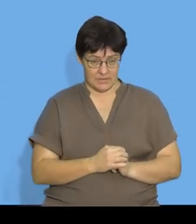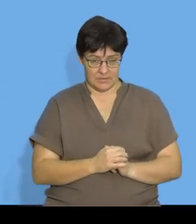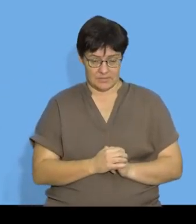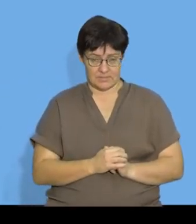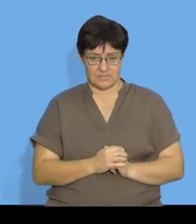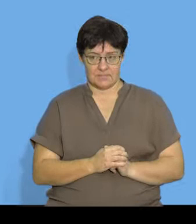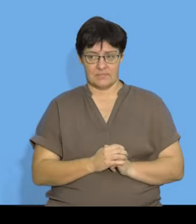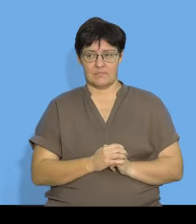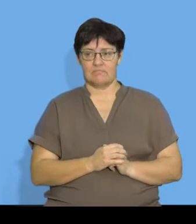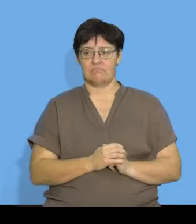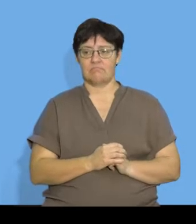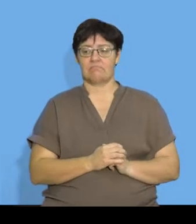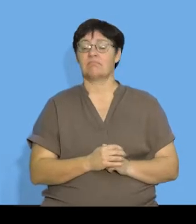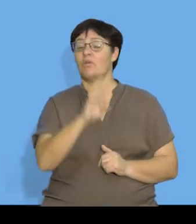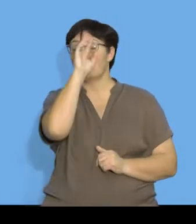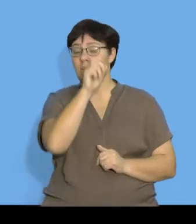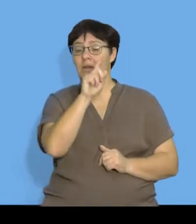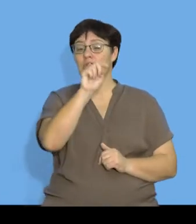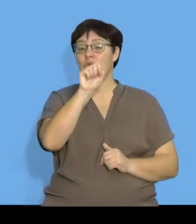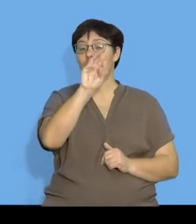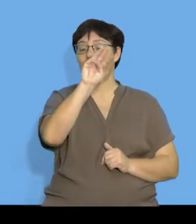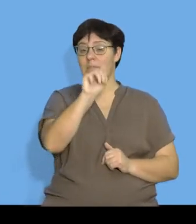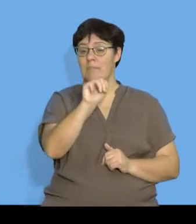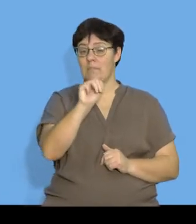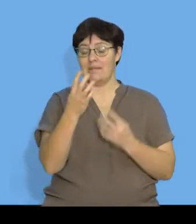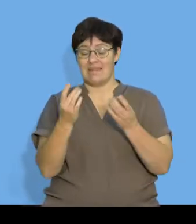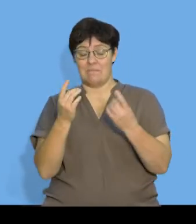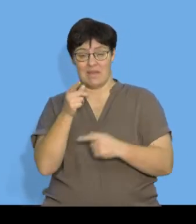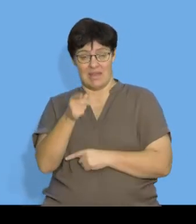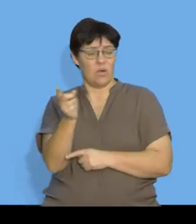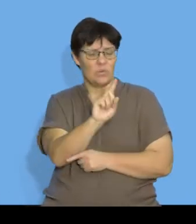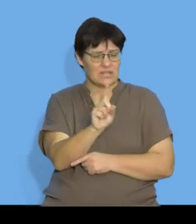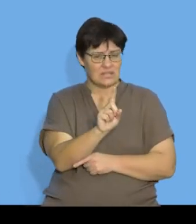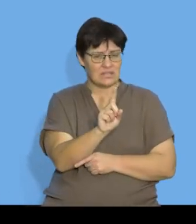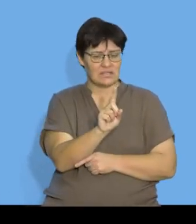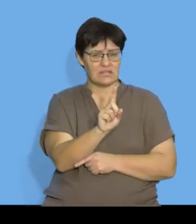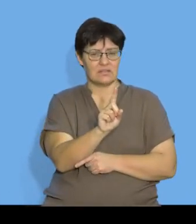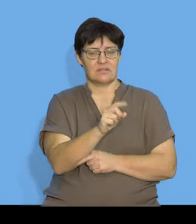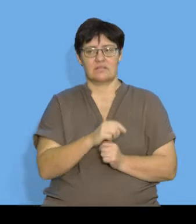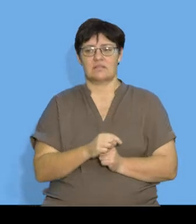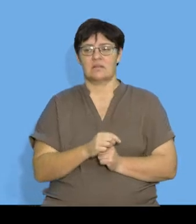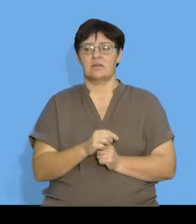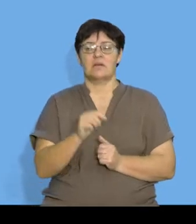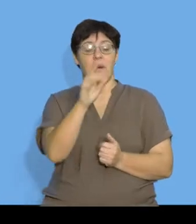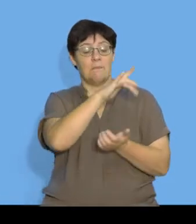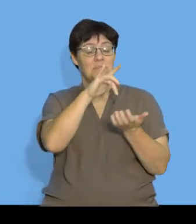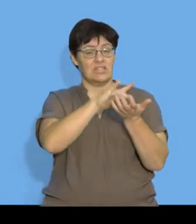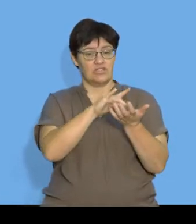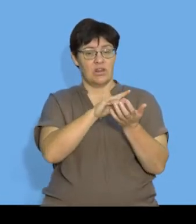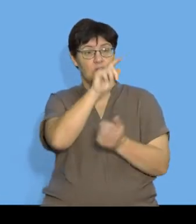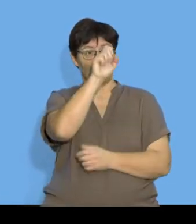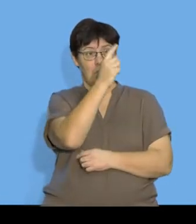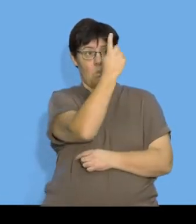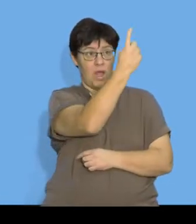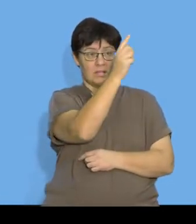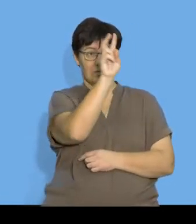go through this section. Please remember that a term number refers to the position of the term in a sequence.